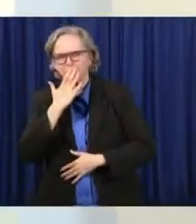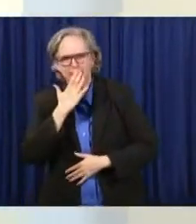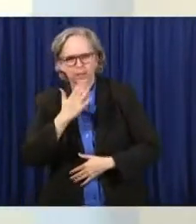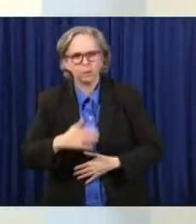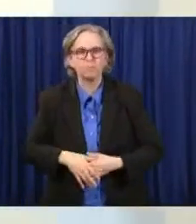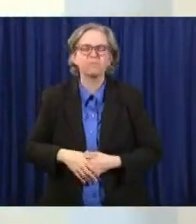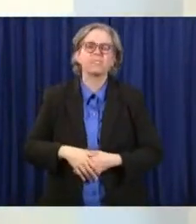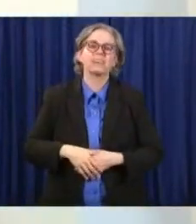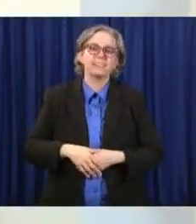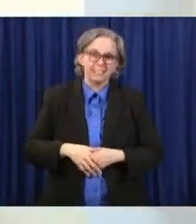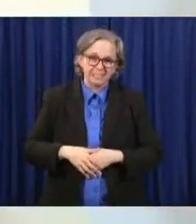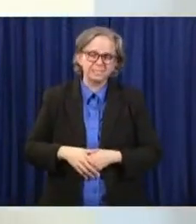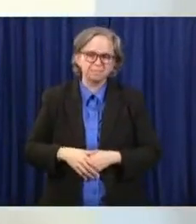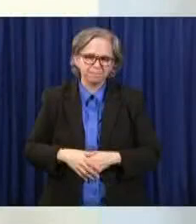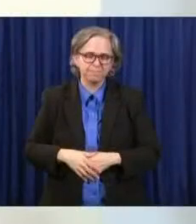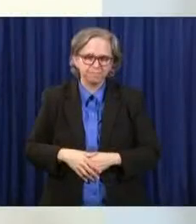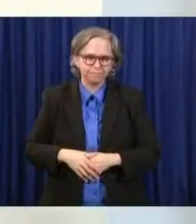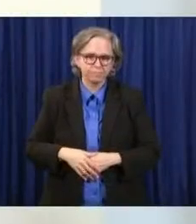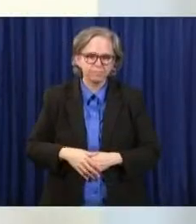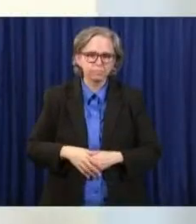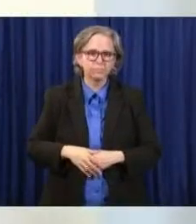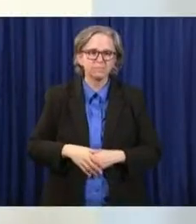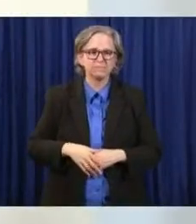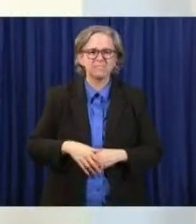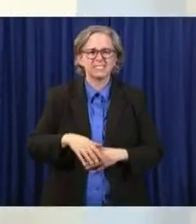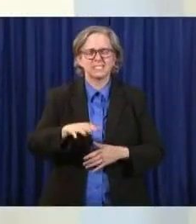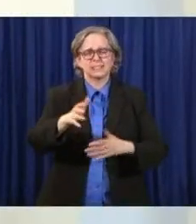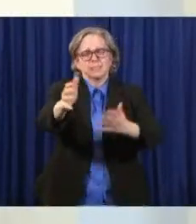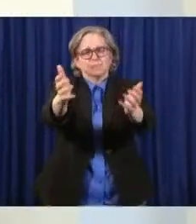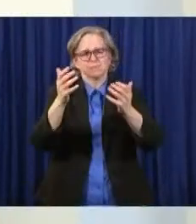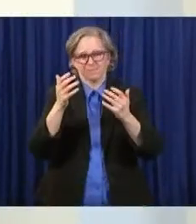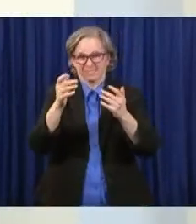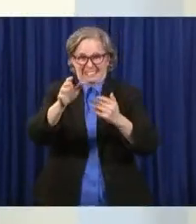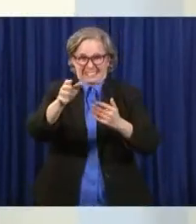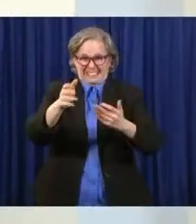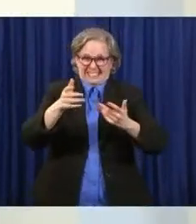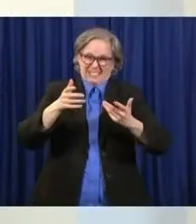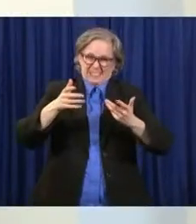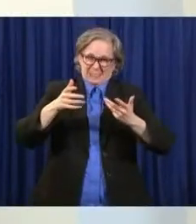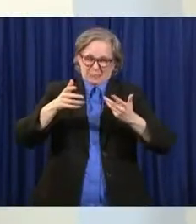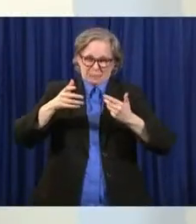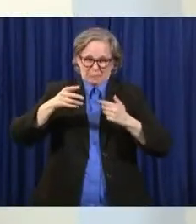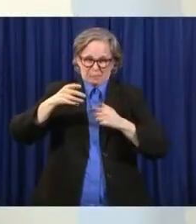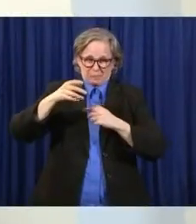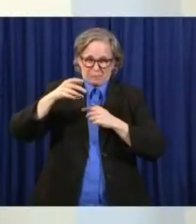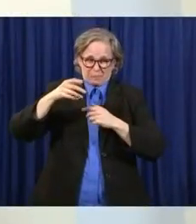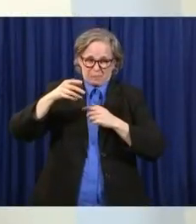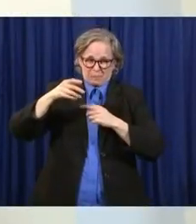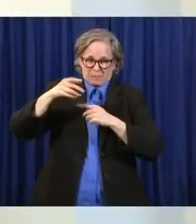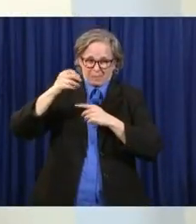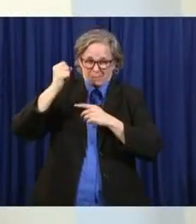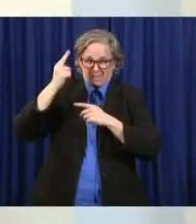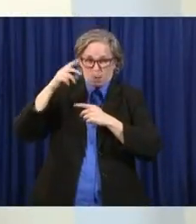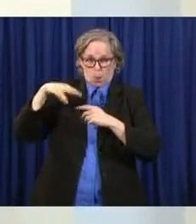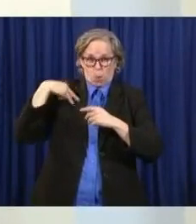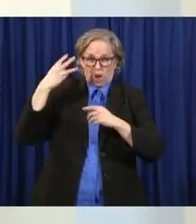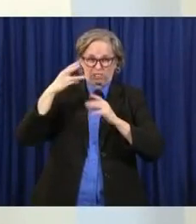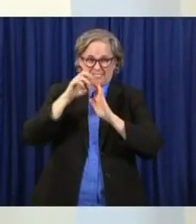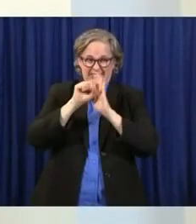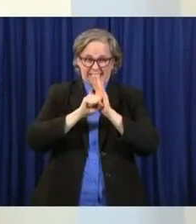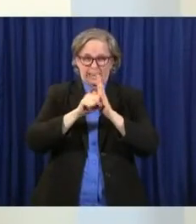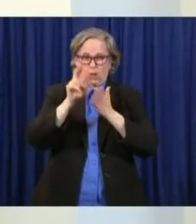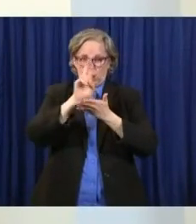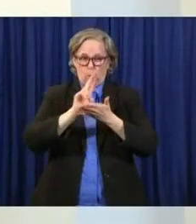is probably the Institute for Health Metrics and Evaluation, the Washington State University.